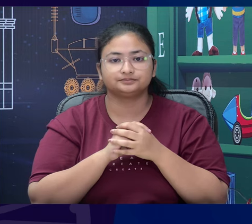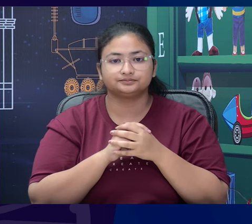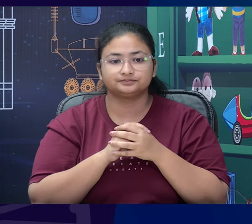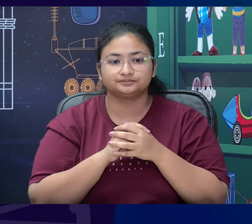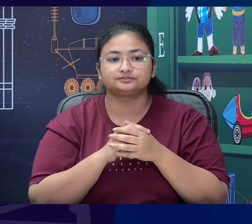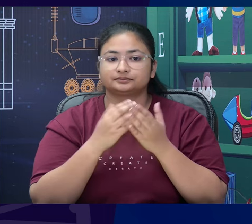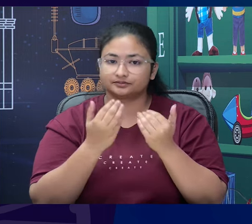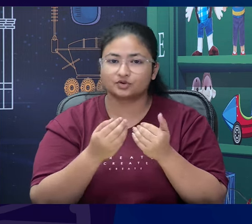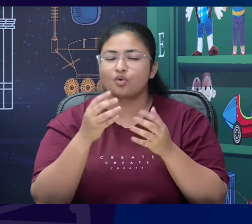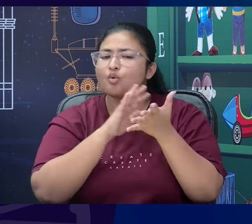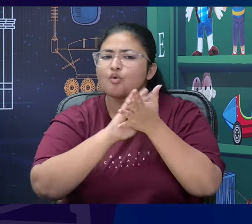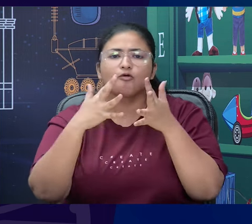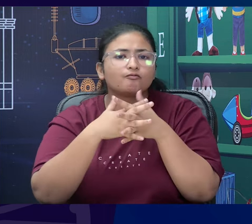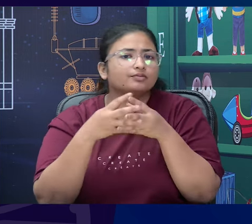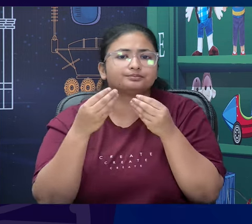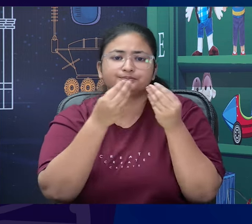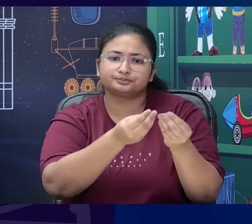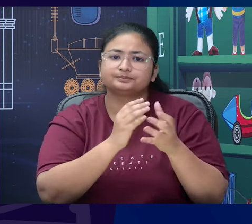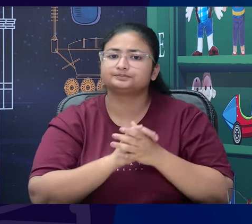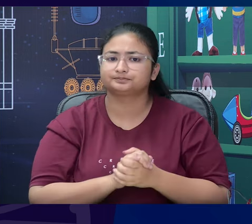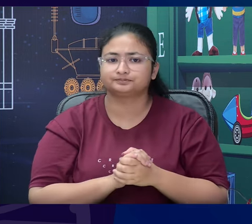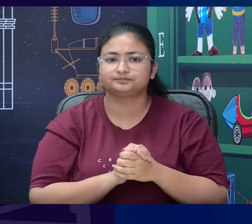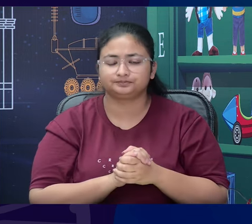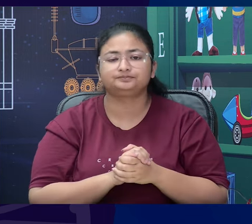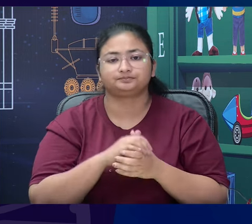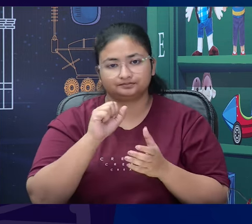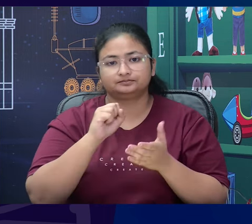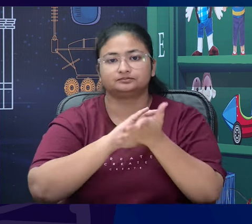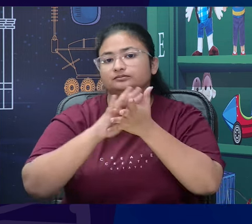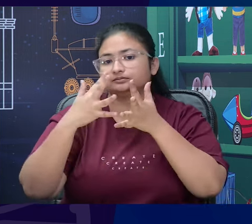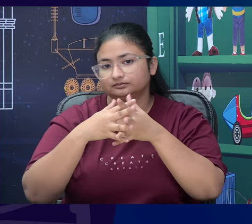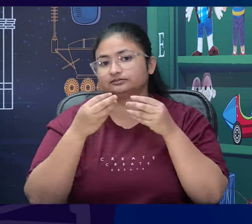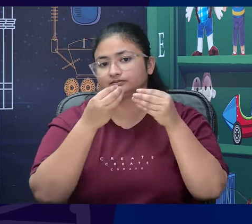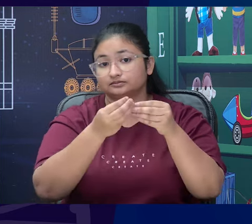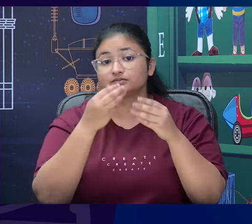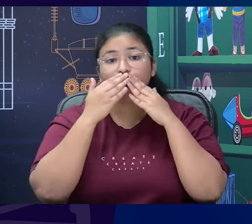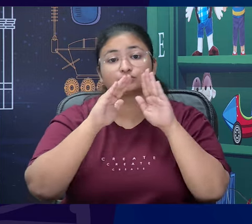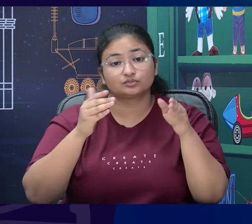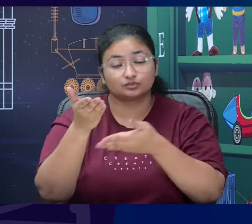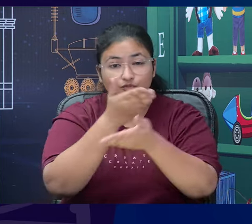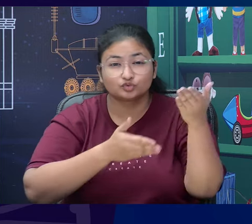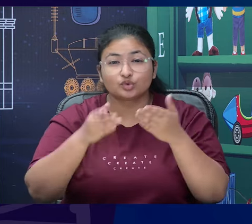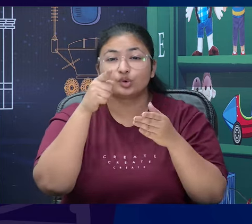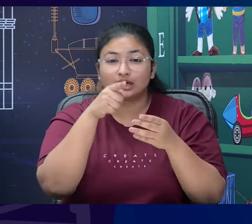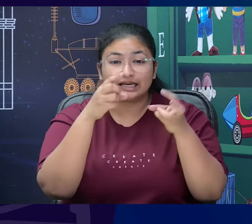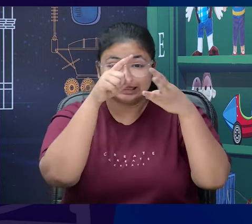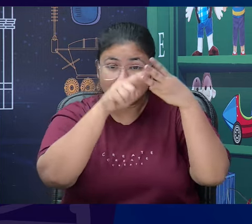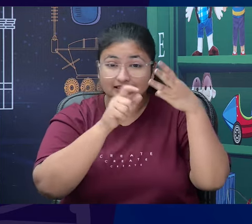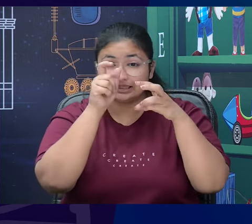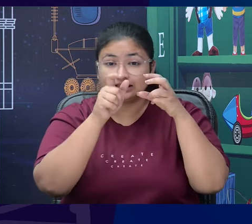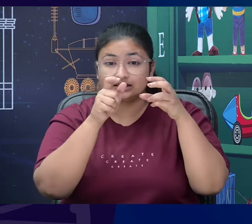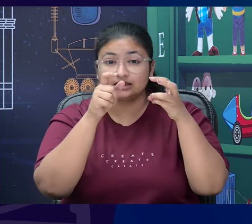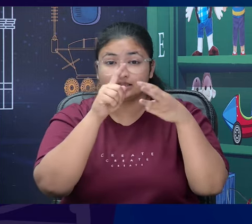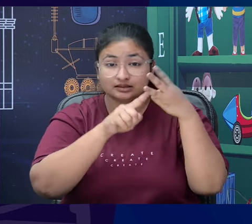Ma'am would you like to give some homework? Yes. homework I would want our students to write the character analysis of